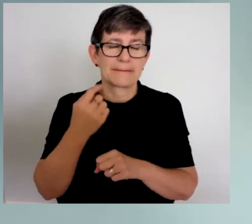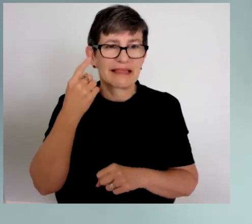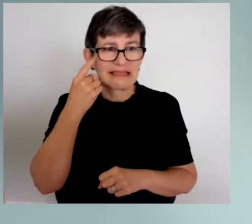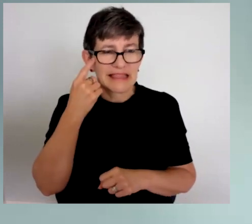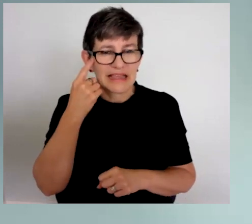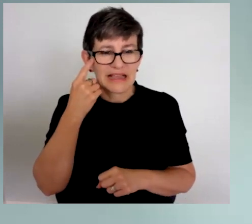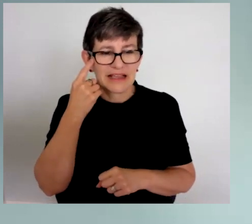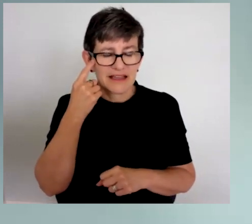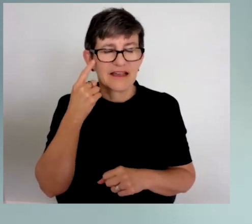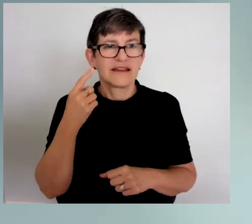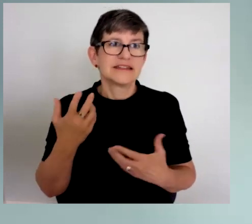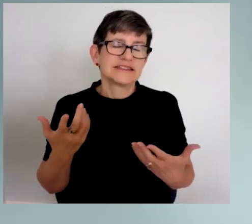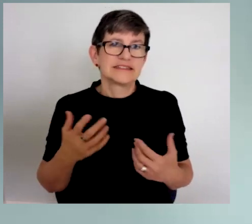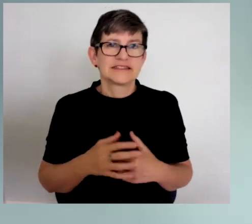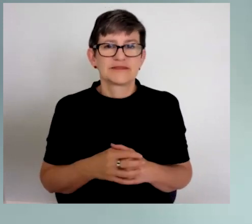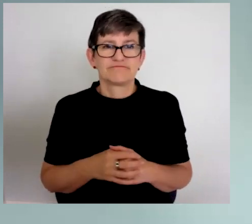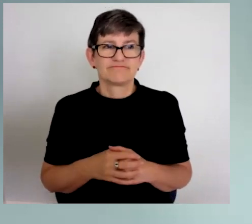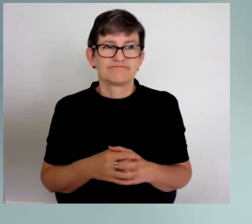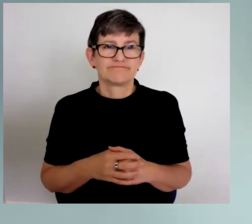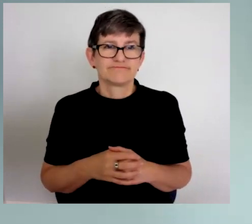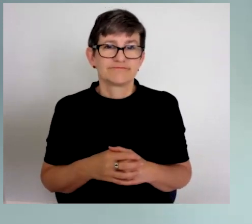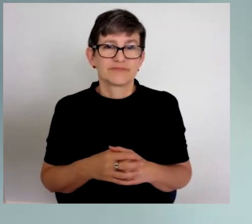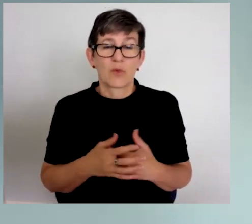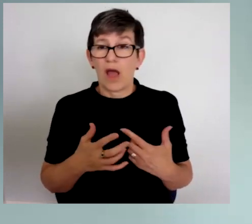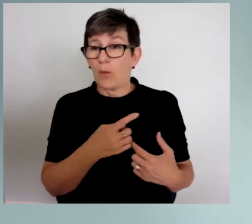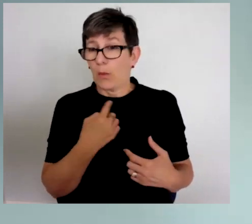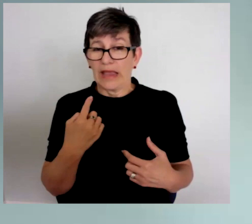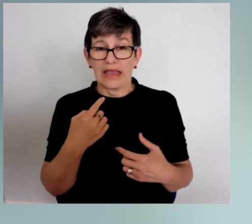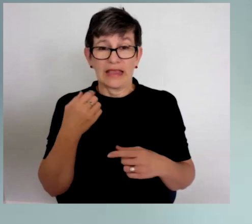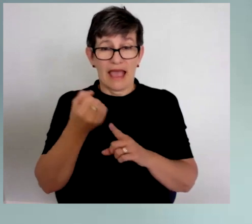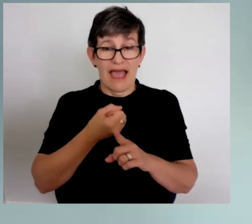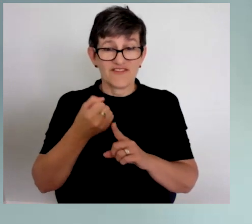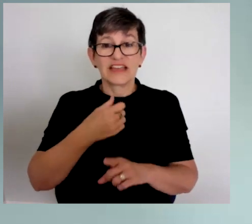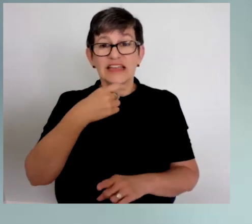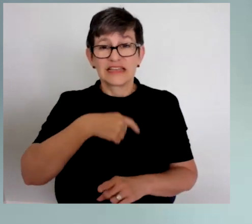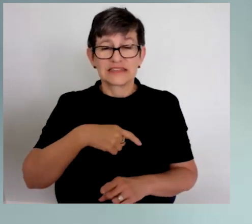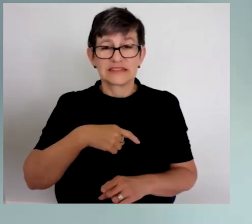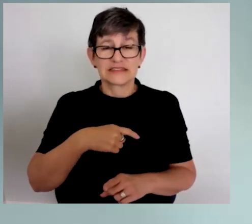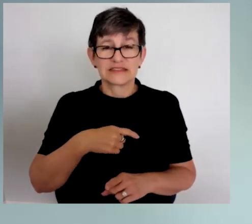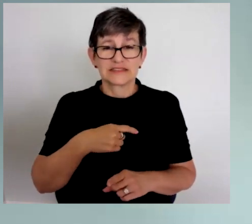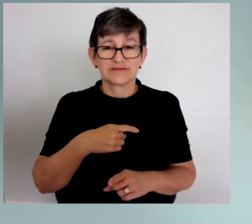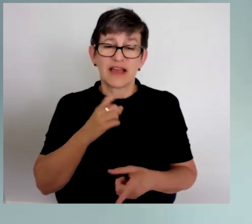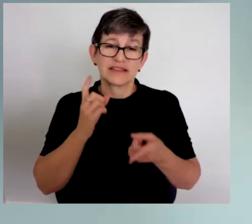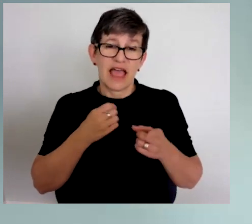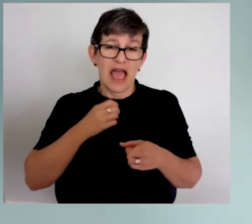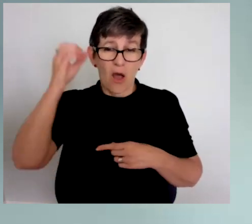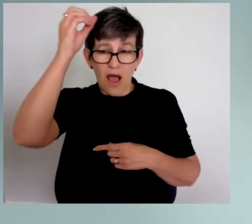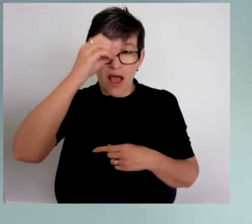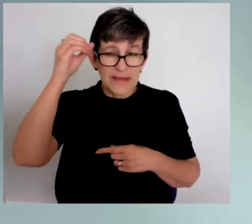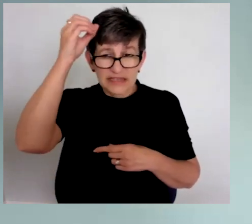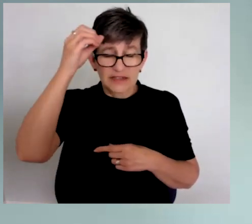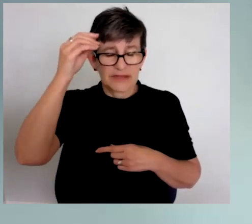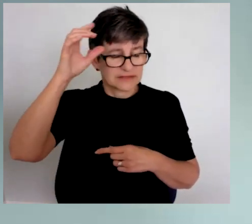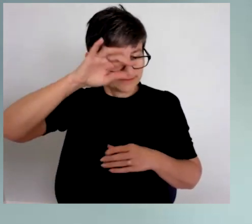think about, well, you know, as advocates, we have to put our own opinions to one side